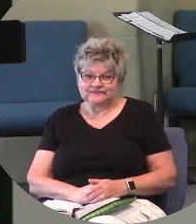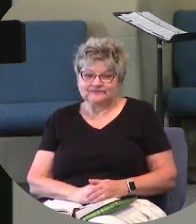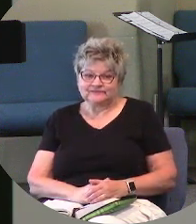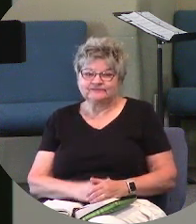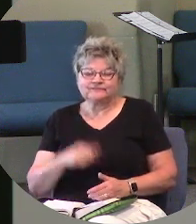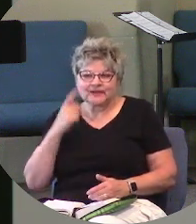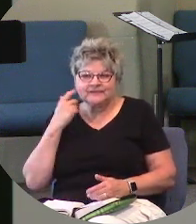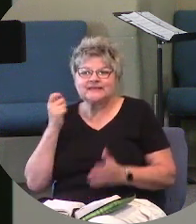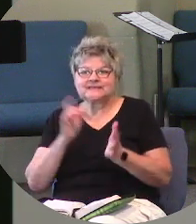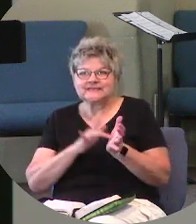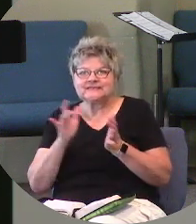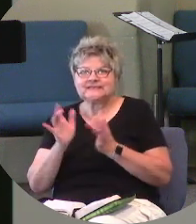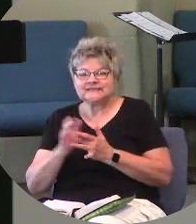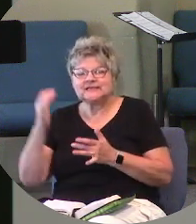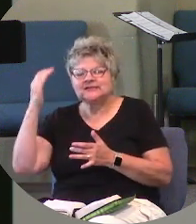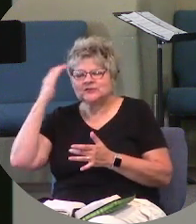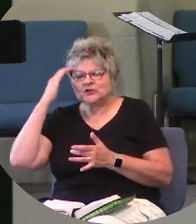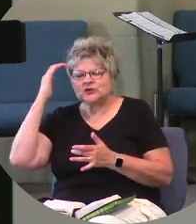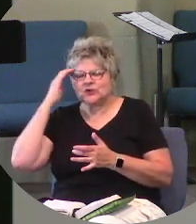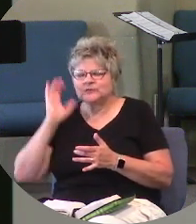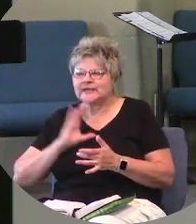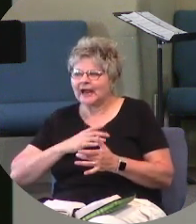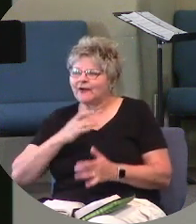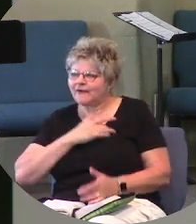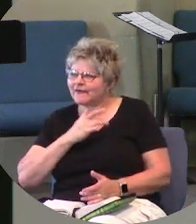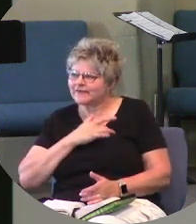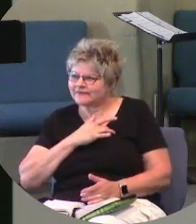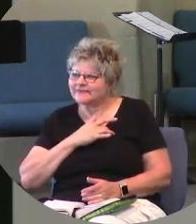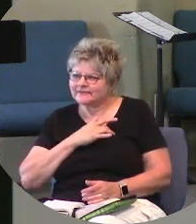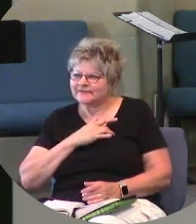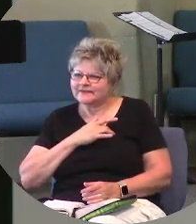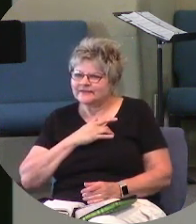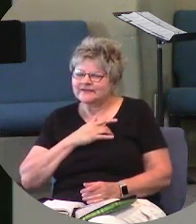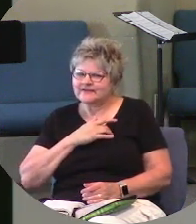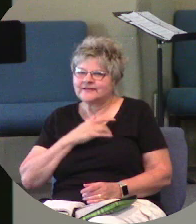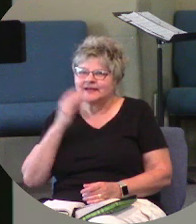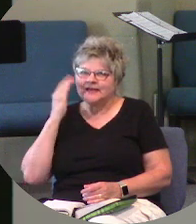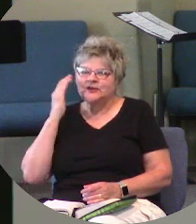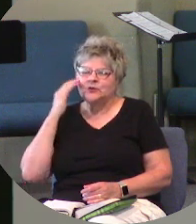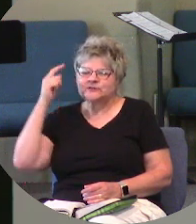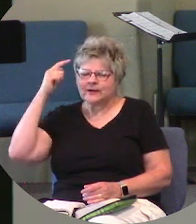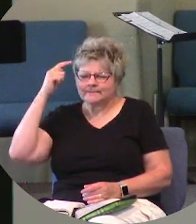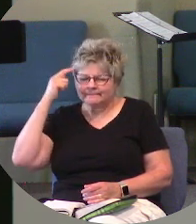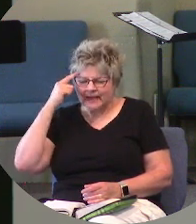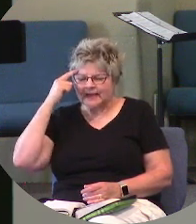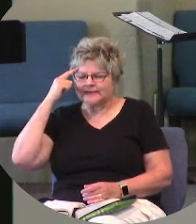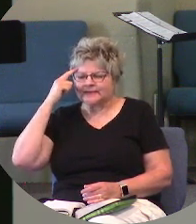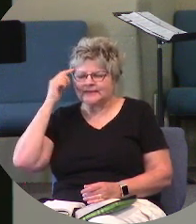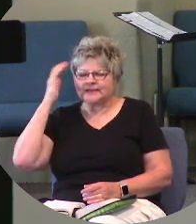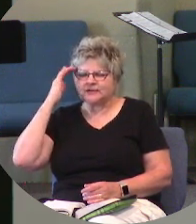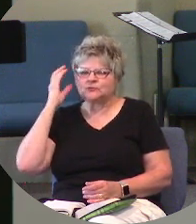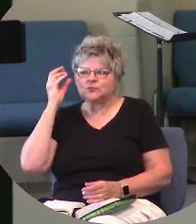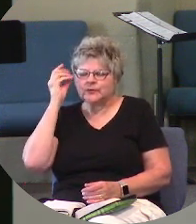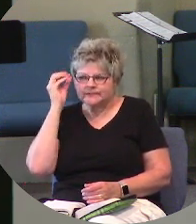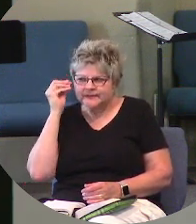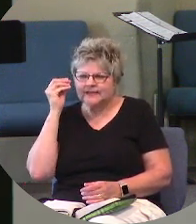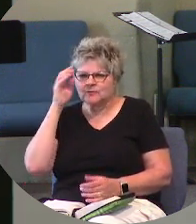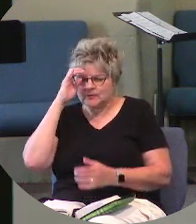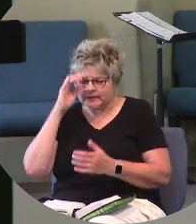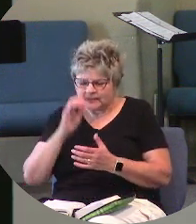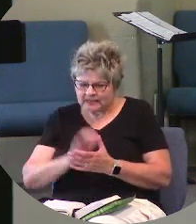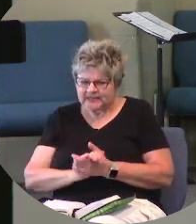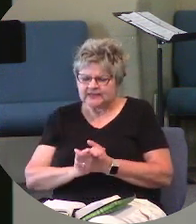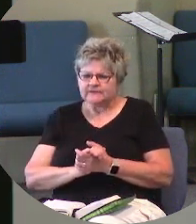Because Jesus knows our heart. He knows our mind. He knows what we think. He knows what we believe.